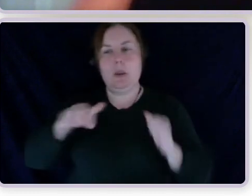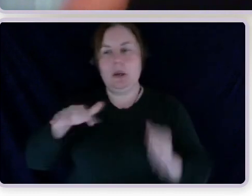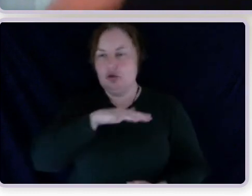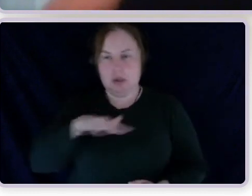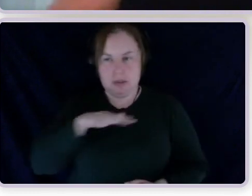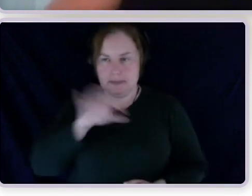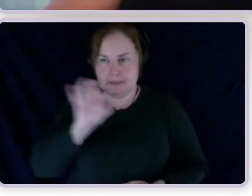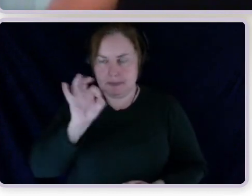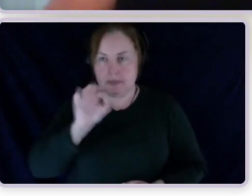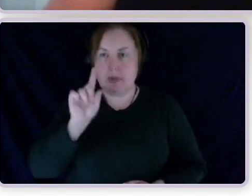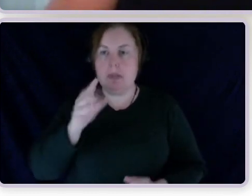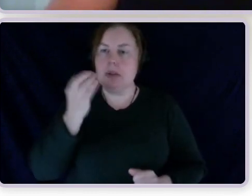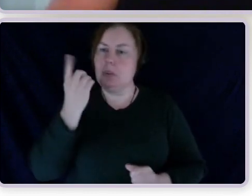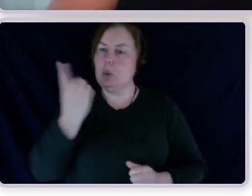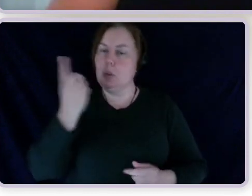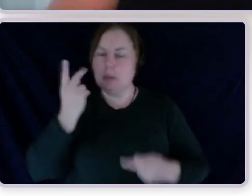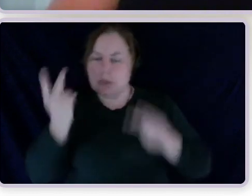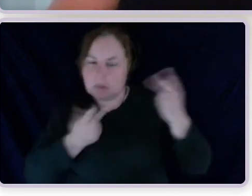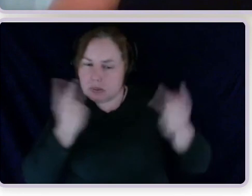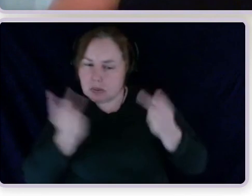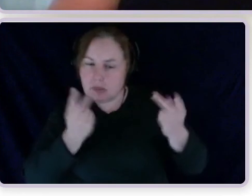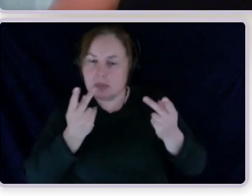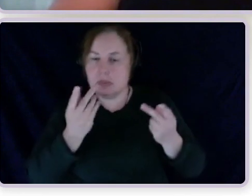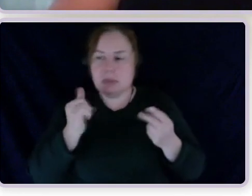sort of setup to help people with the NDIS.